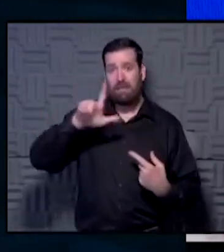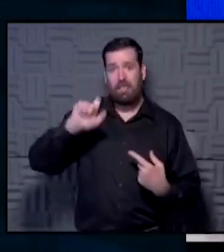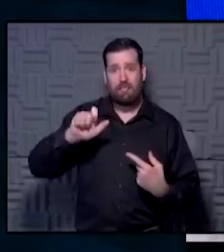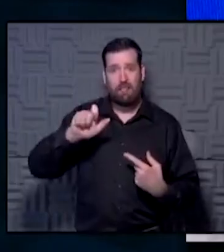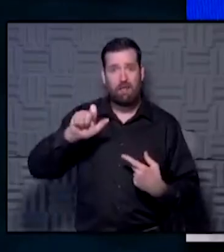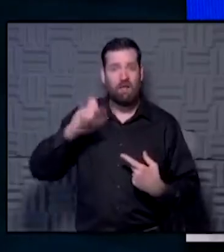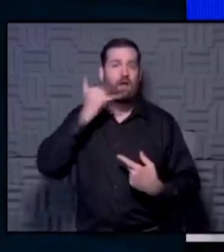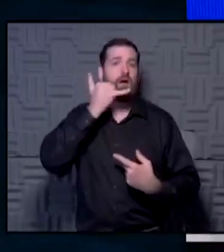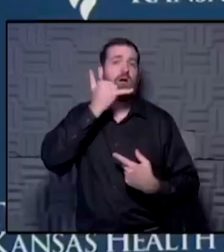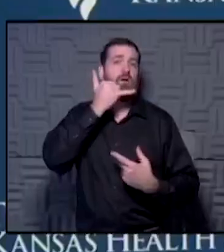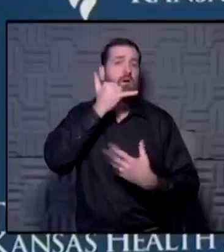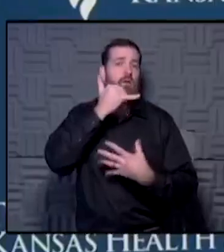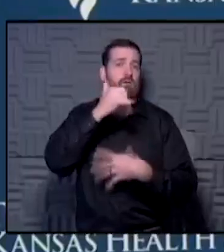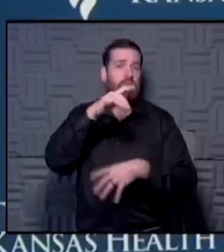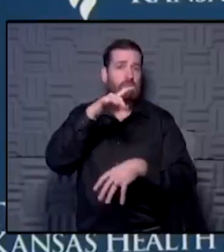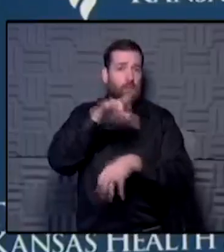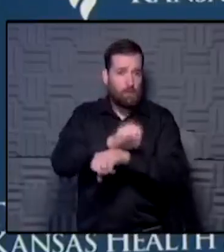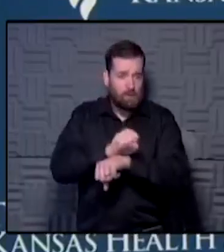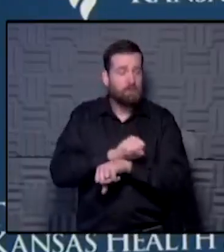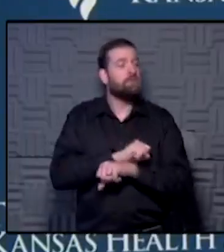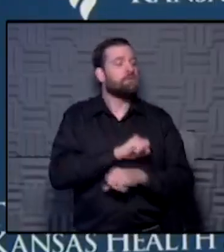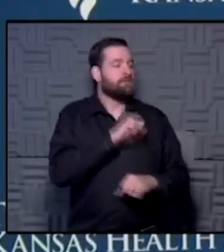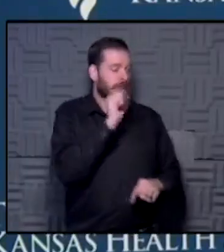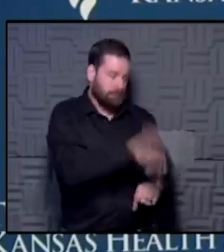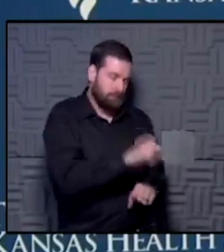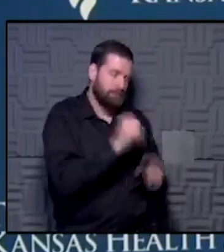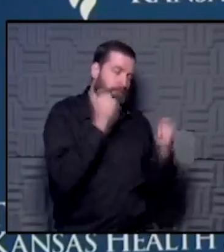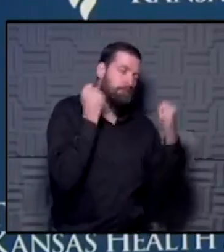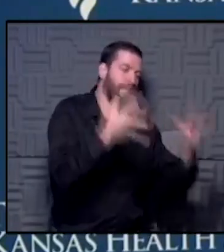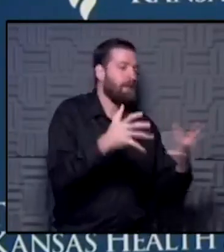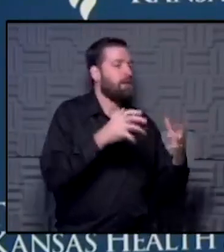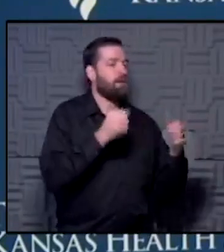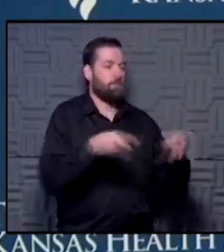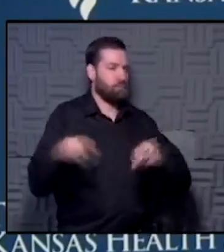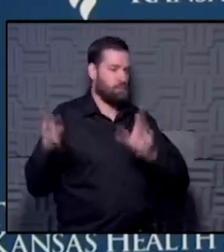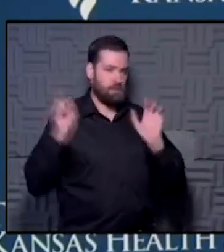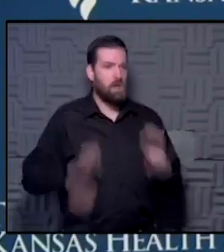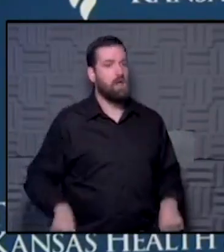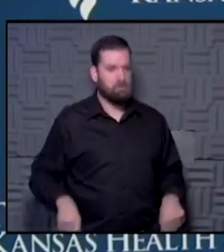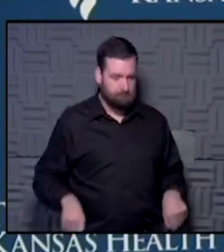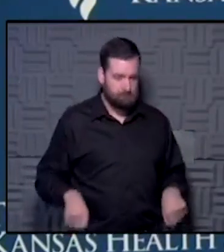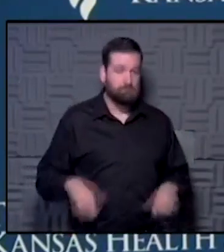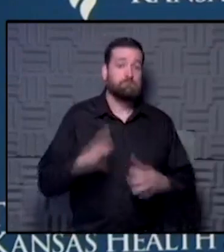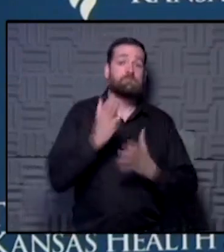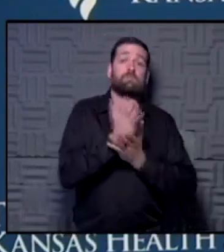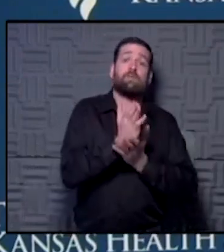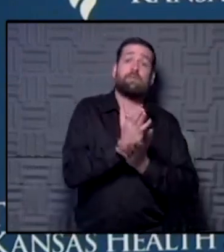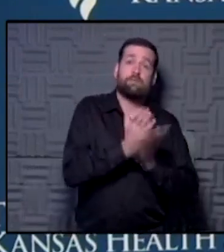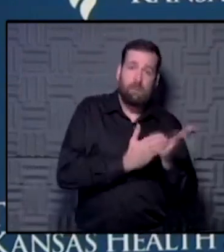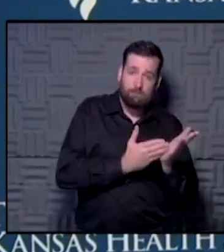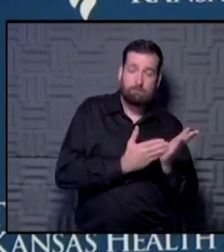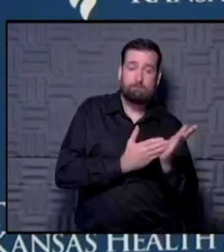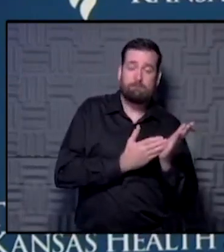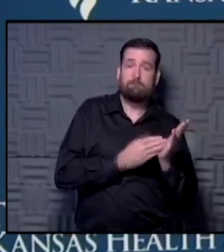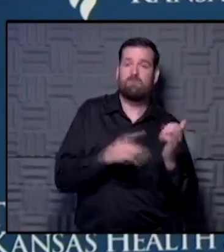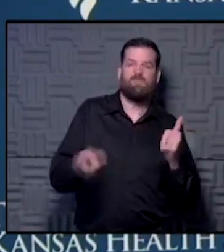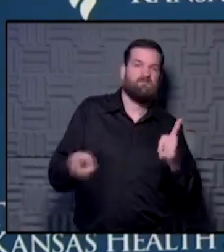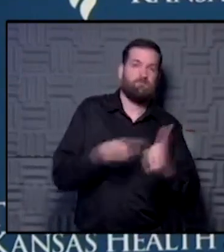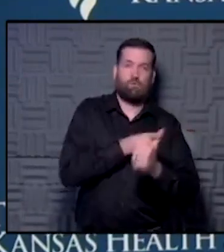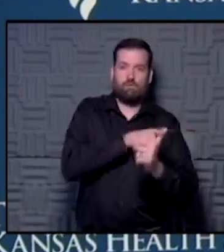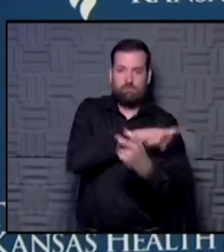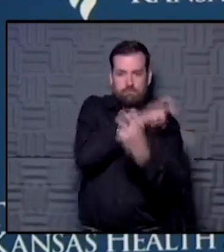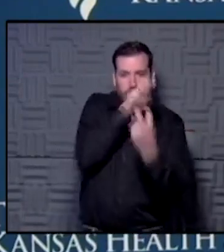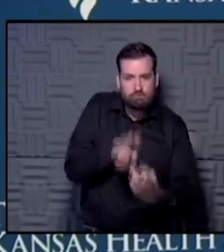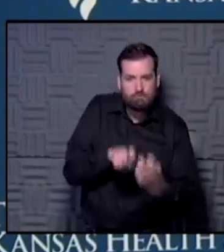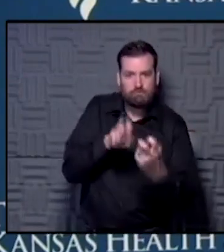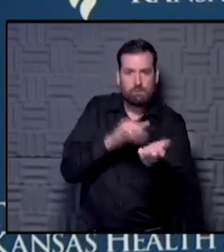things started? There actually are a lot of opportunities. So some of it may just be that first consultation. It